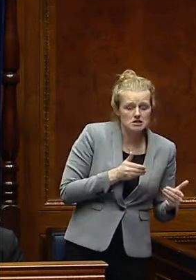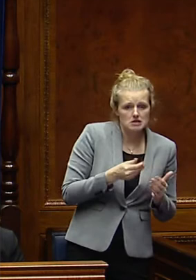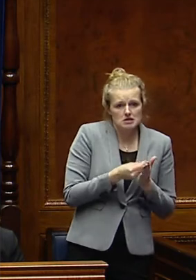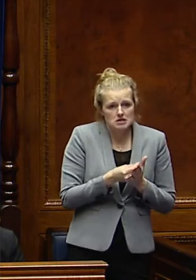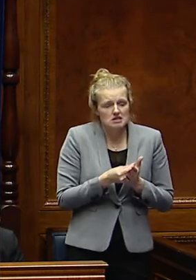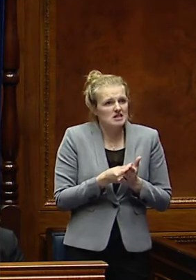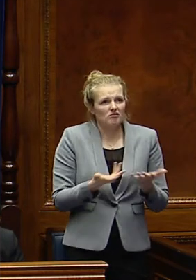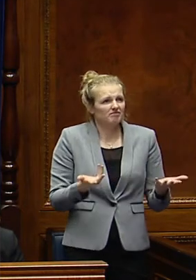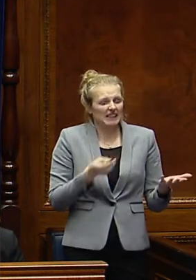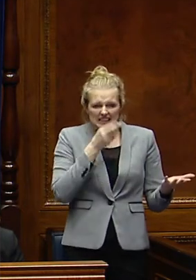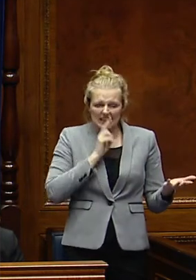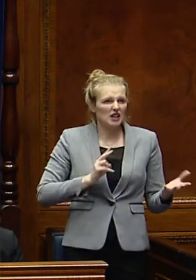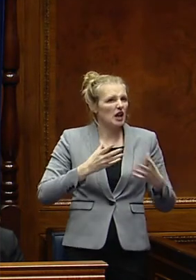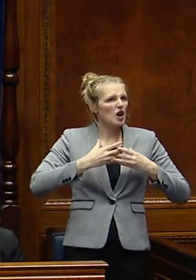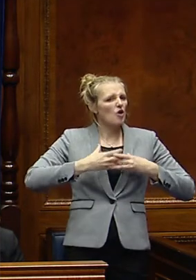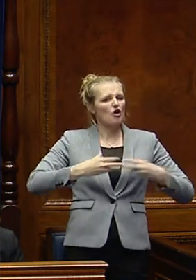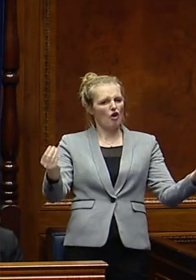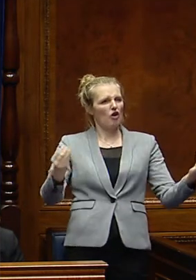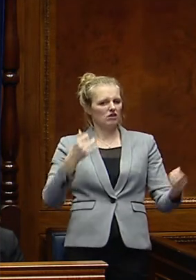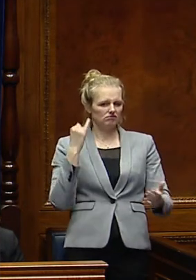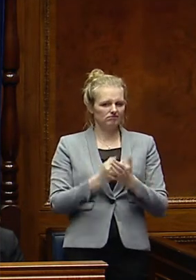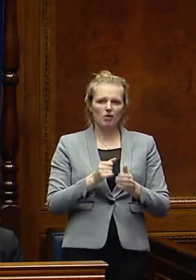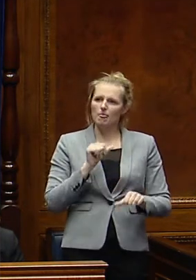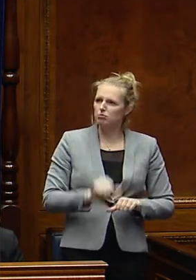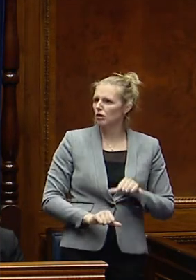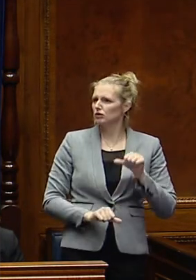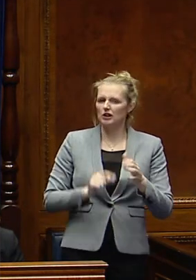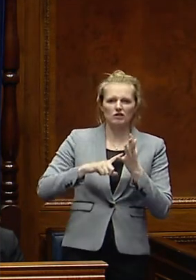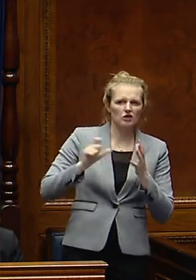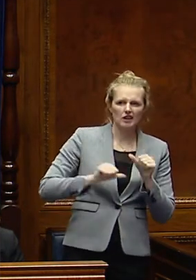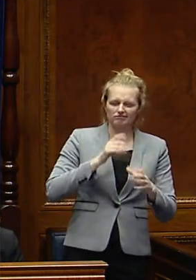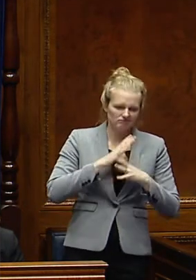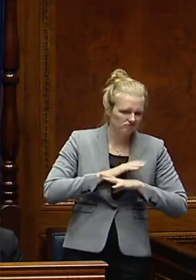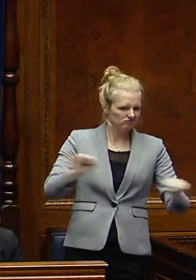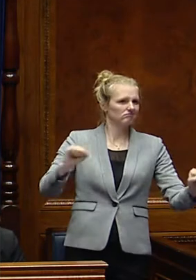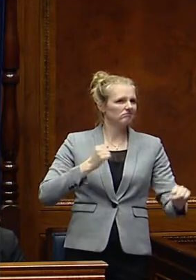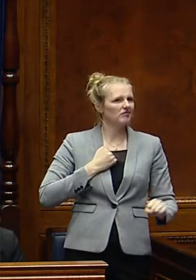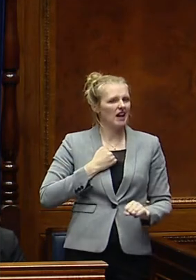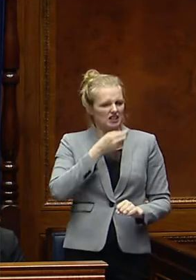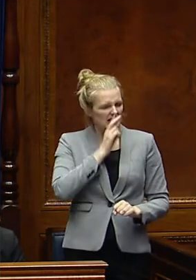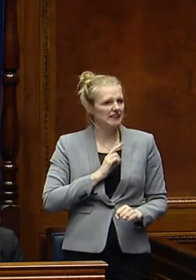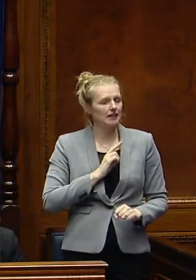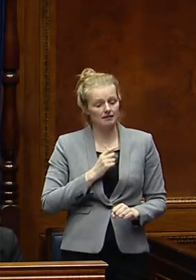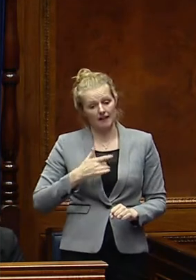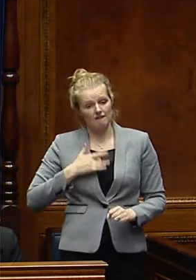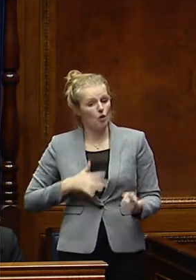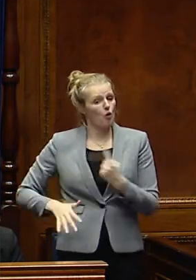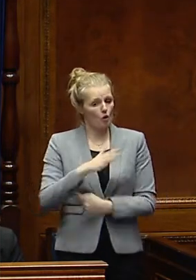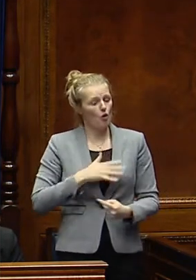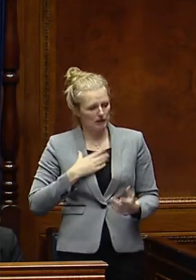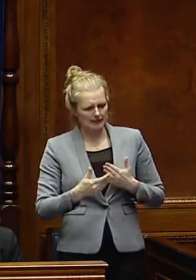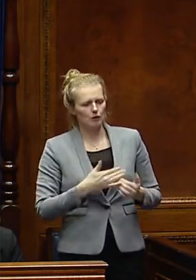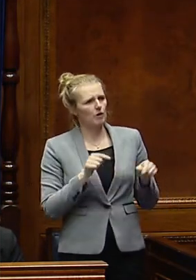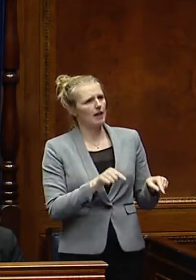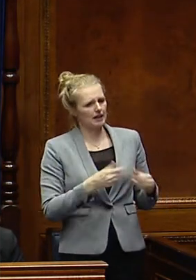is stripped from them when they go through these processes and the impact of universal credit. And I think it is something collectively that we need to deal with in